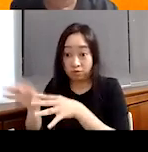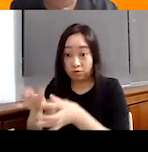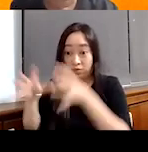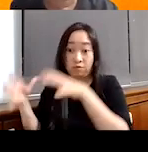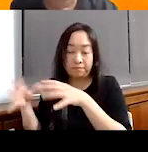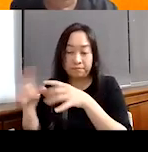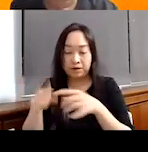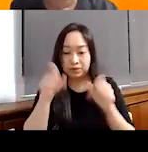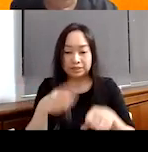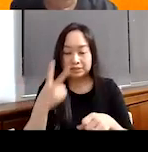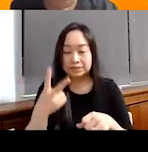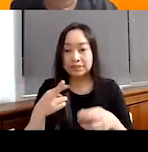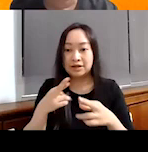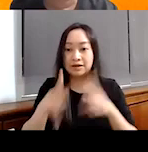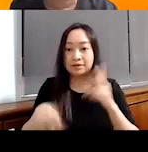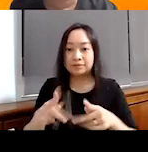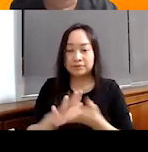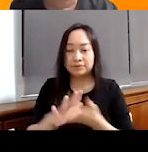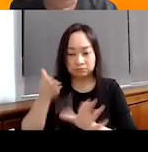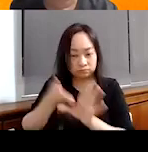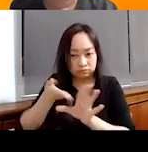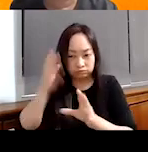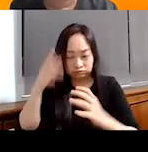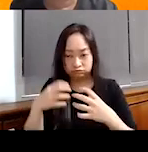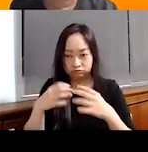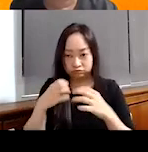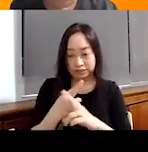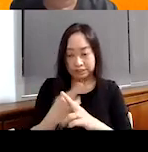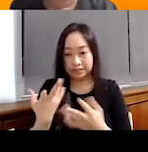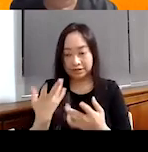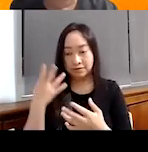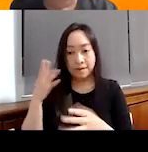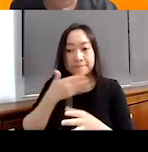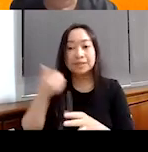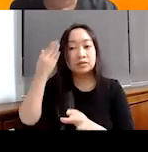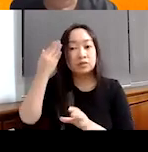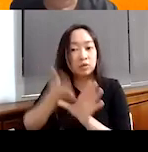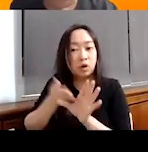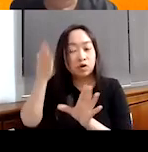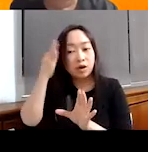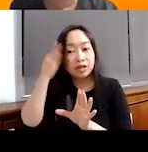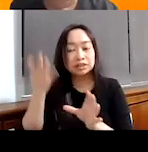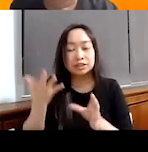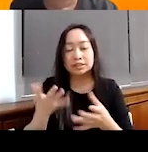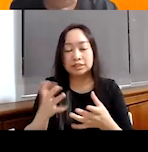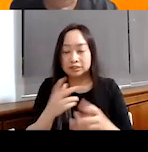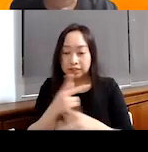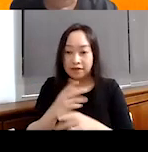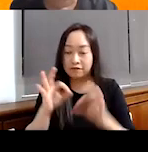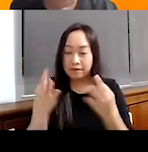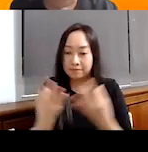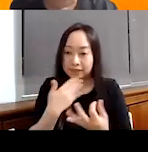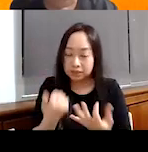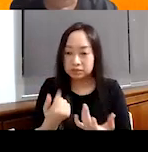resilient people who have better knowledge, change behavior, better ability to care for their family,